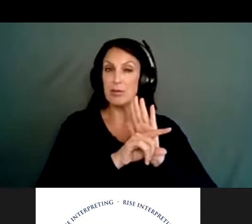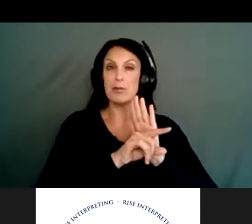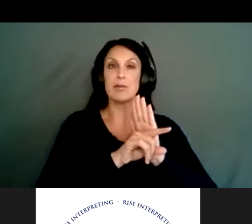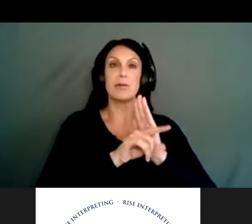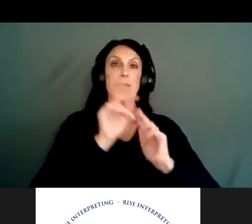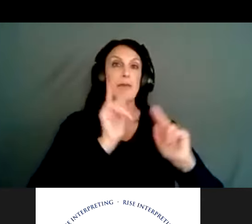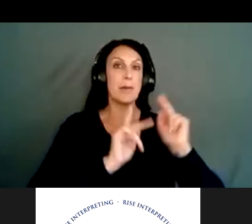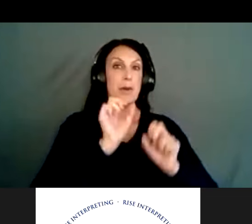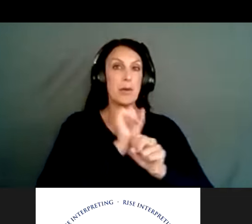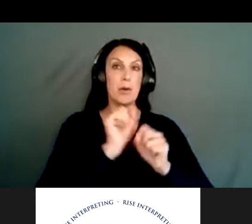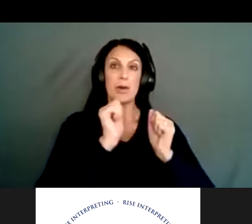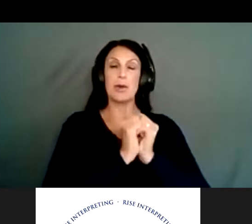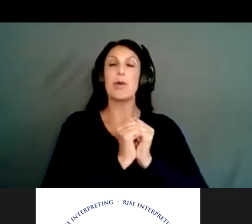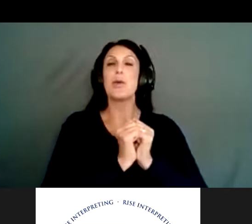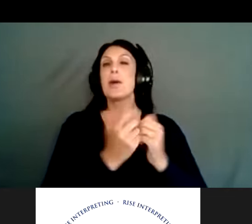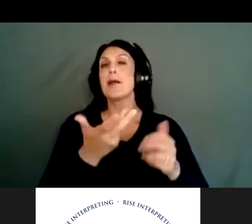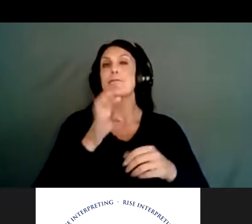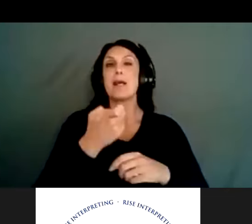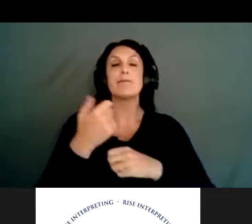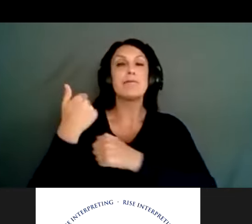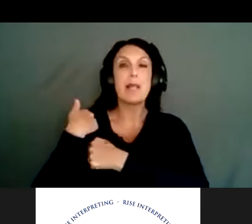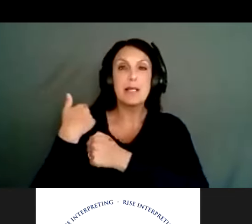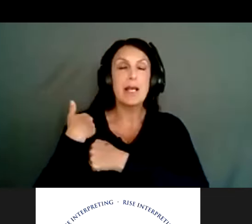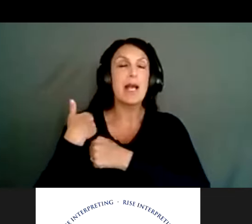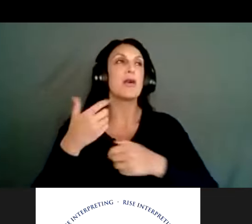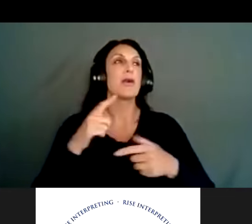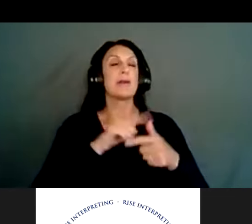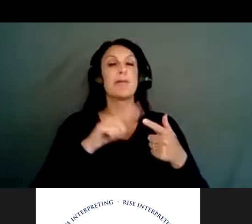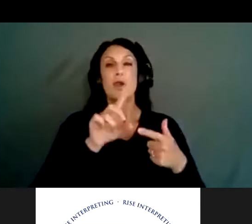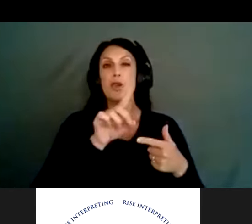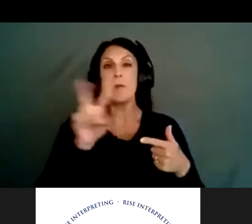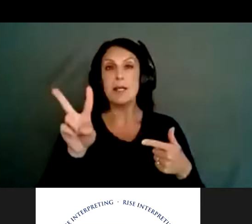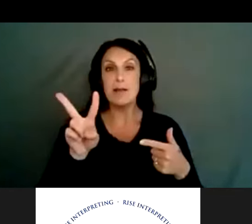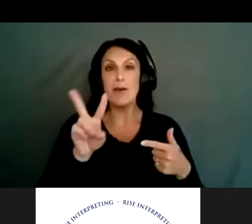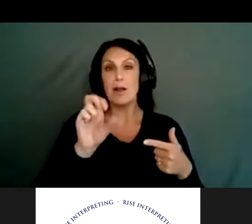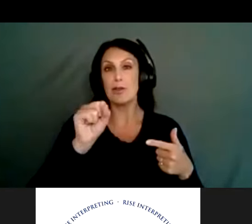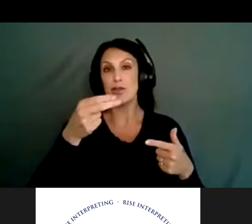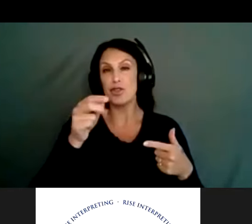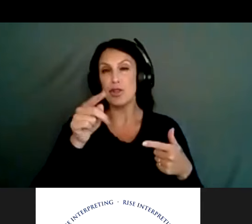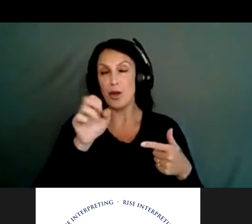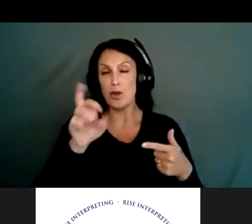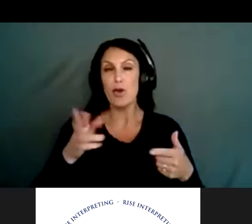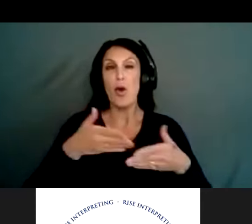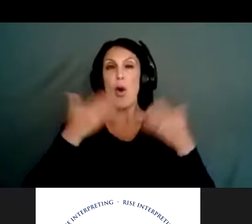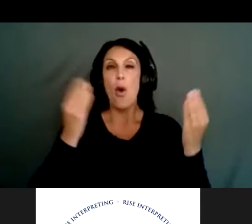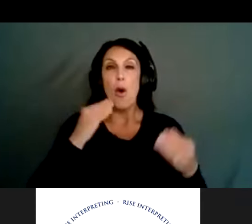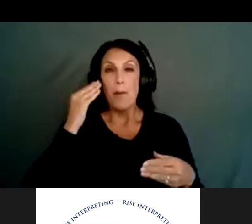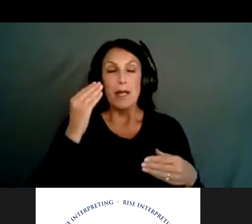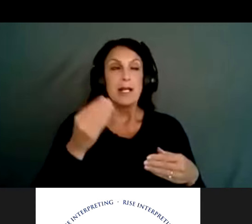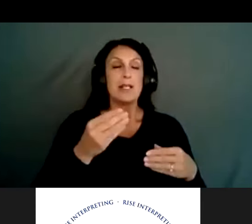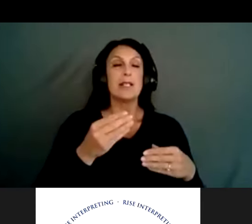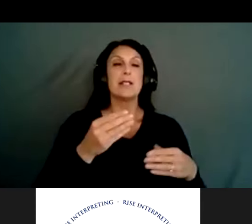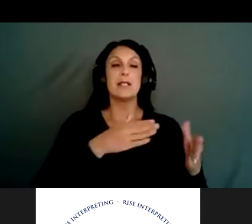um, people working with veterans, um, domestic violence shelters, homeless shelters within the